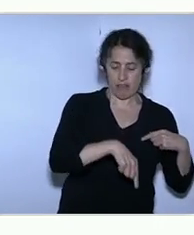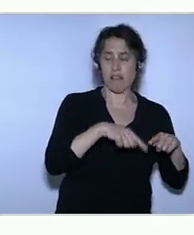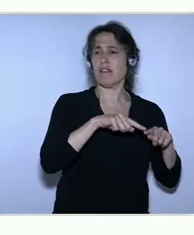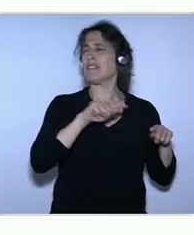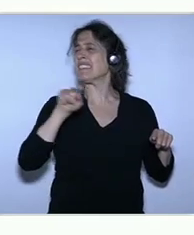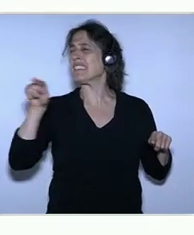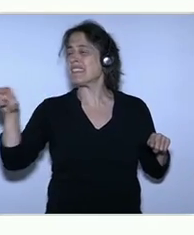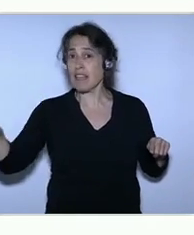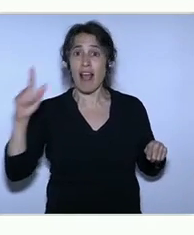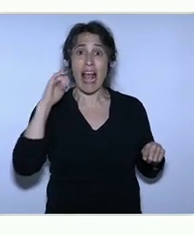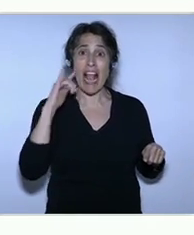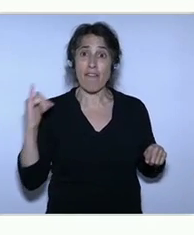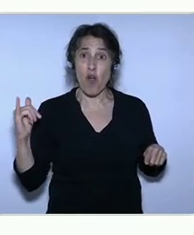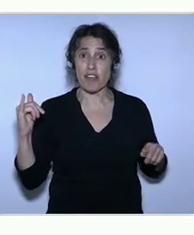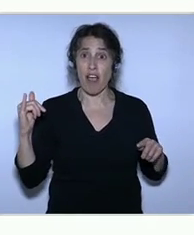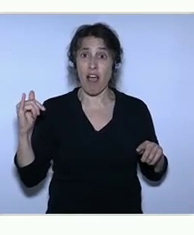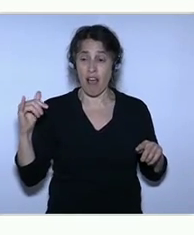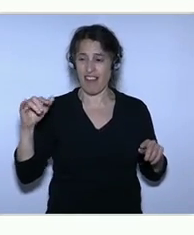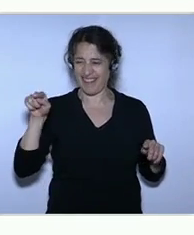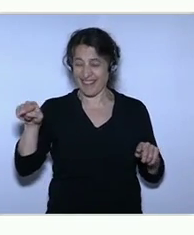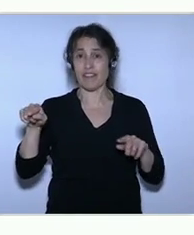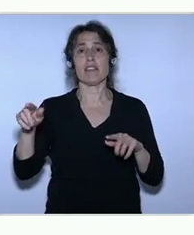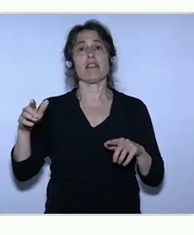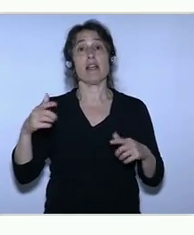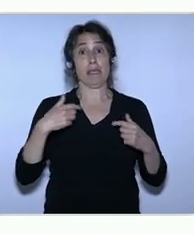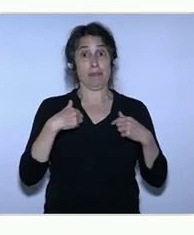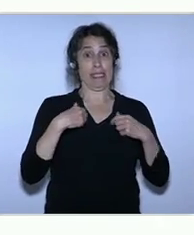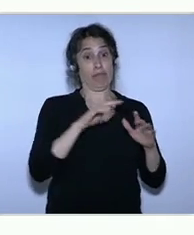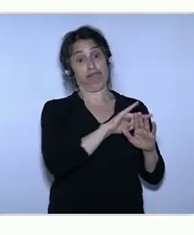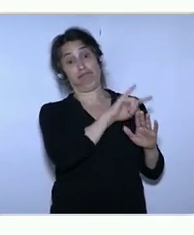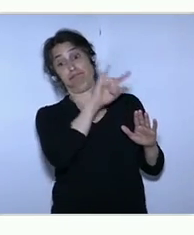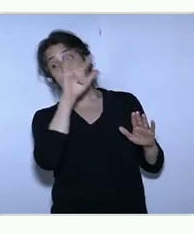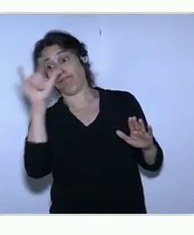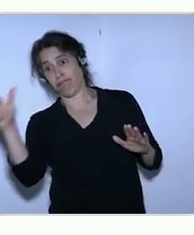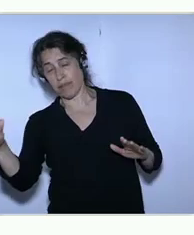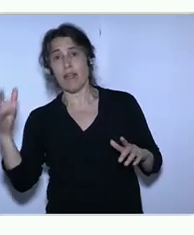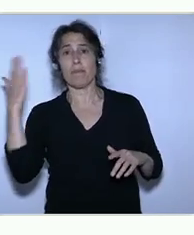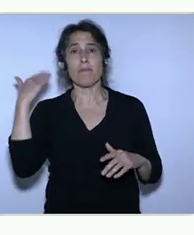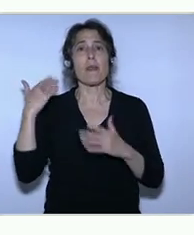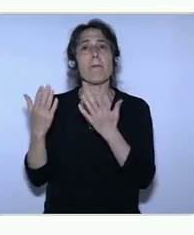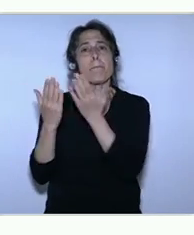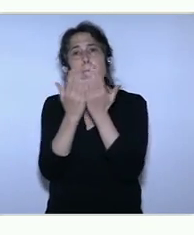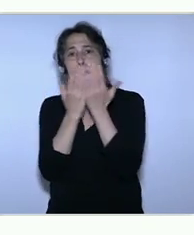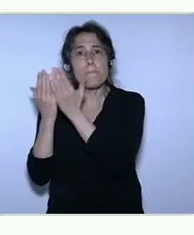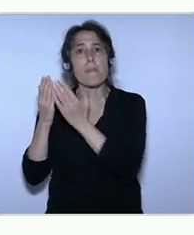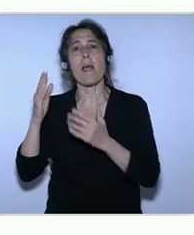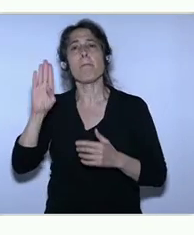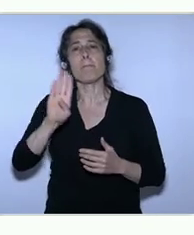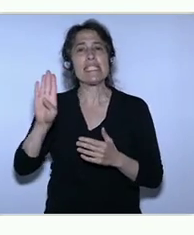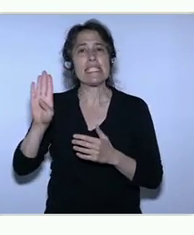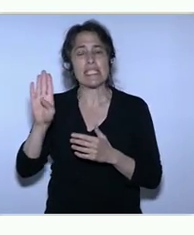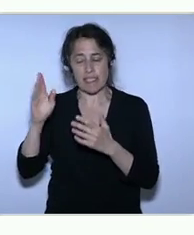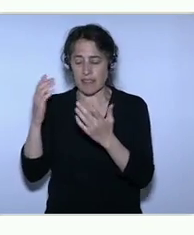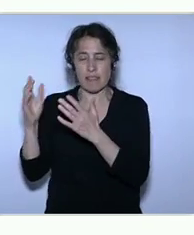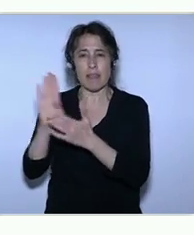I then traveled to the valley, to Stanford, to do my MBA, and experienced the dot-com boom in